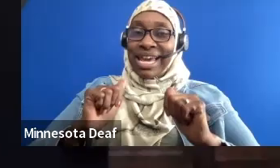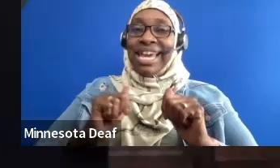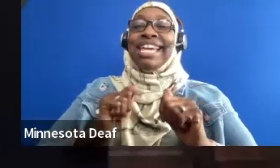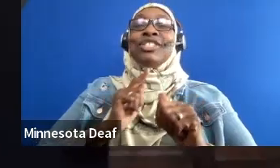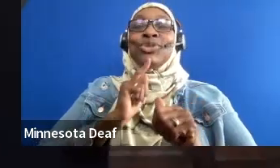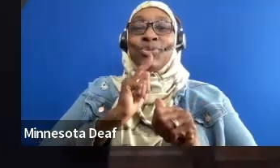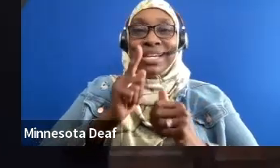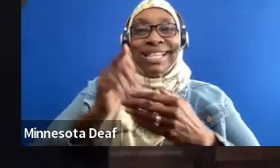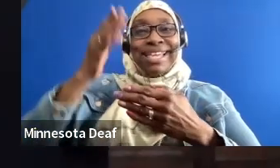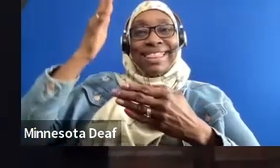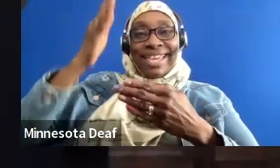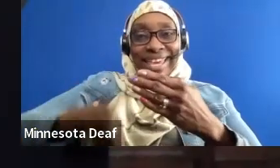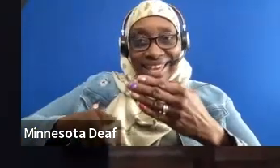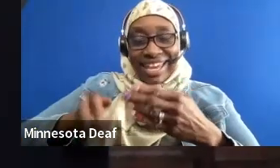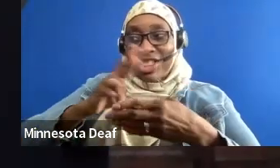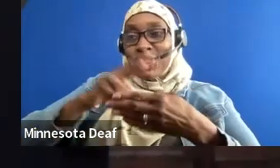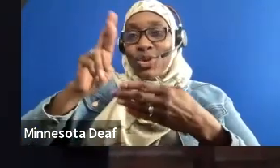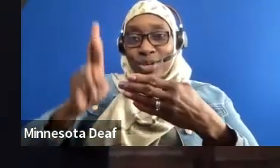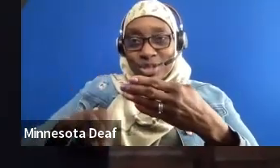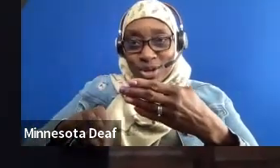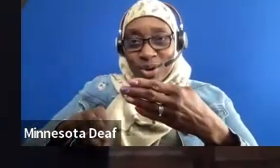But it's about the profit. Yeah.